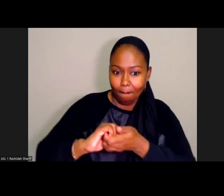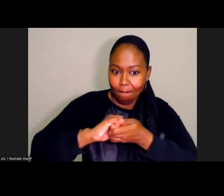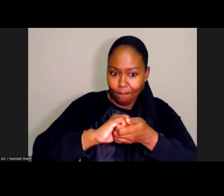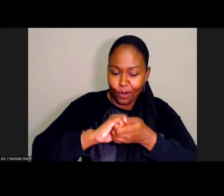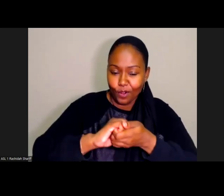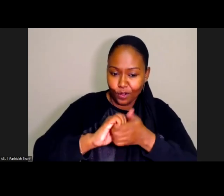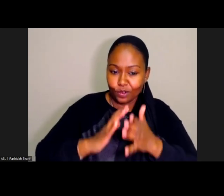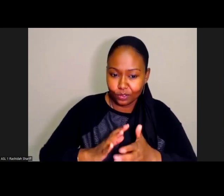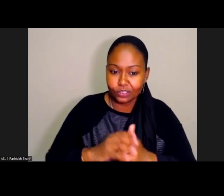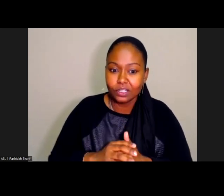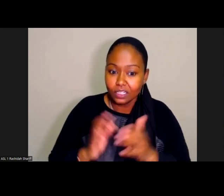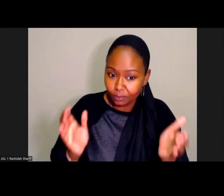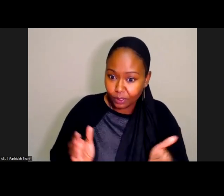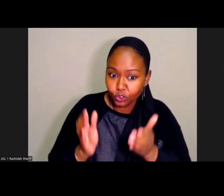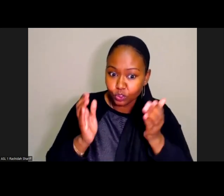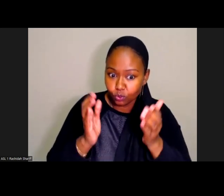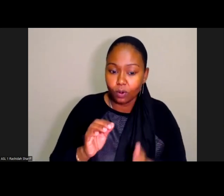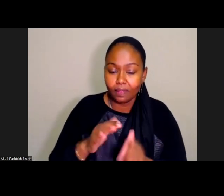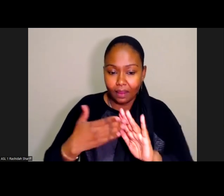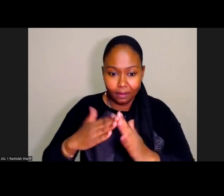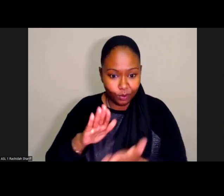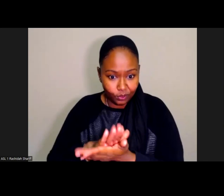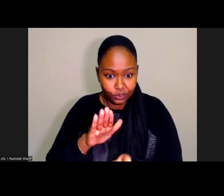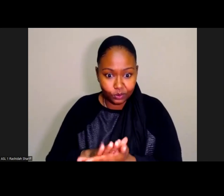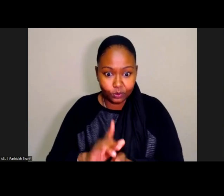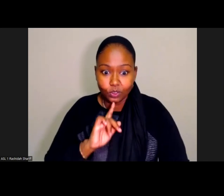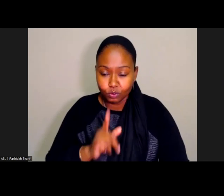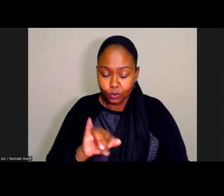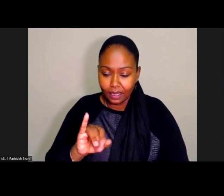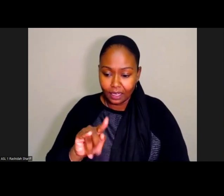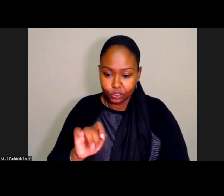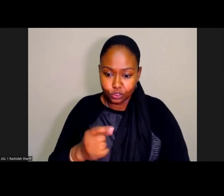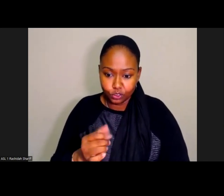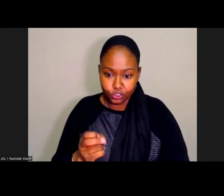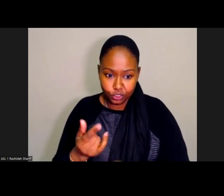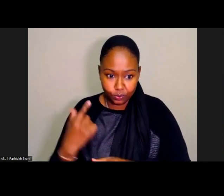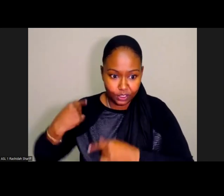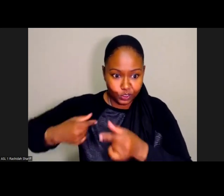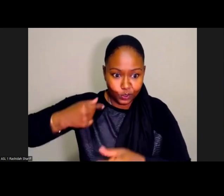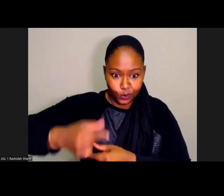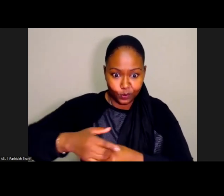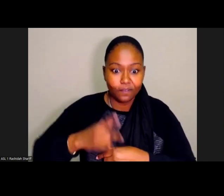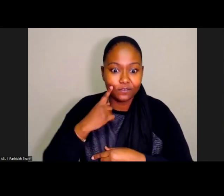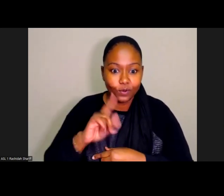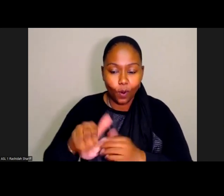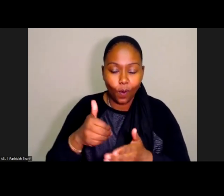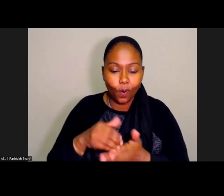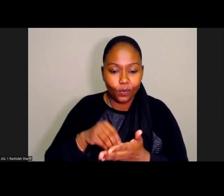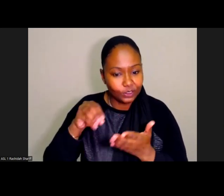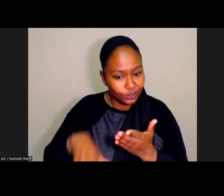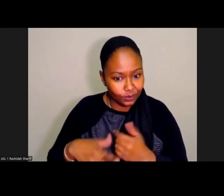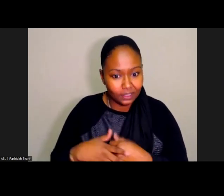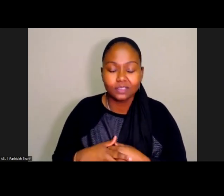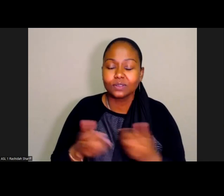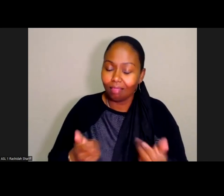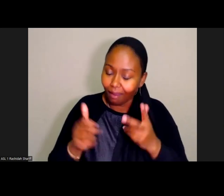us to make sure community schools are truly intergenerational all age community for our students. So there's lots of